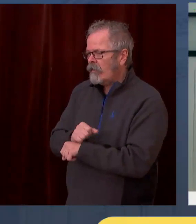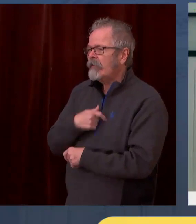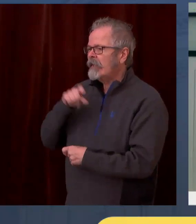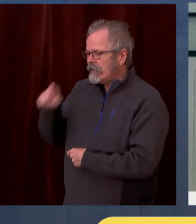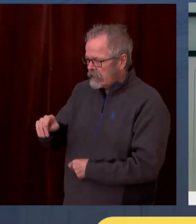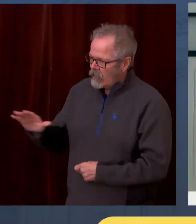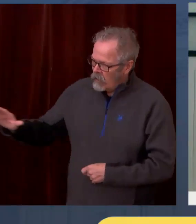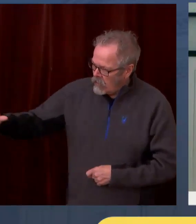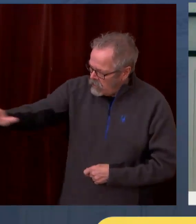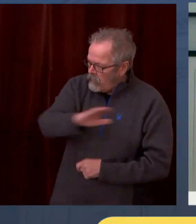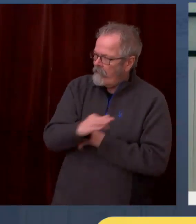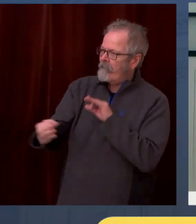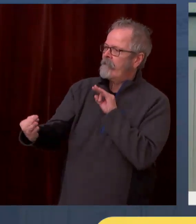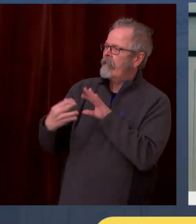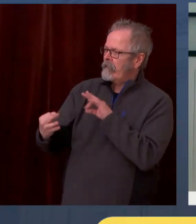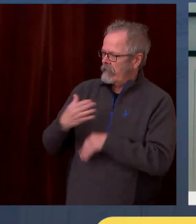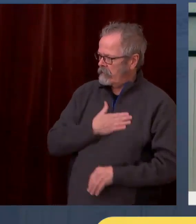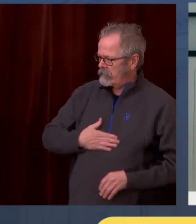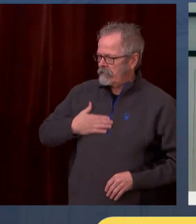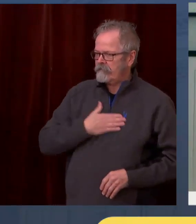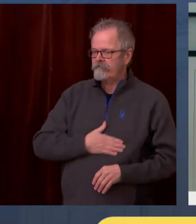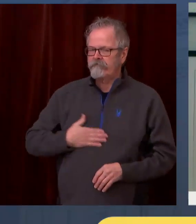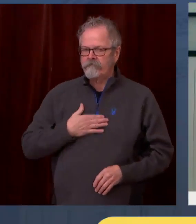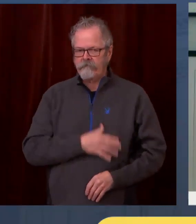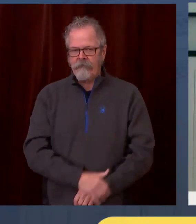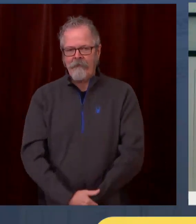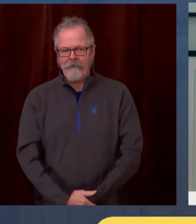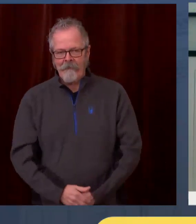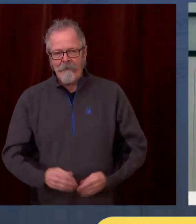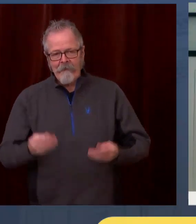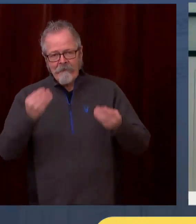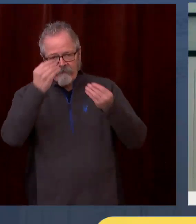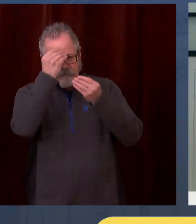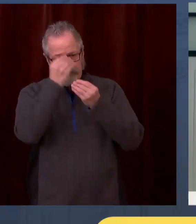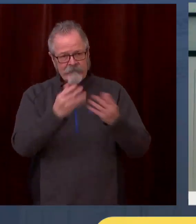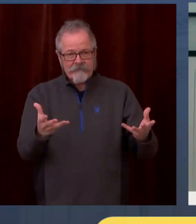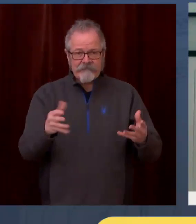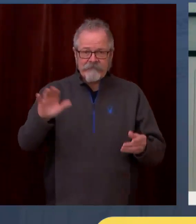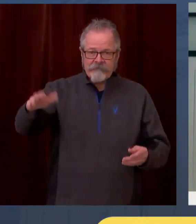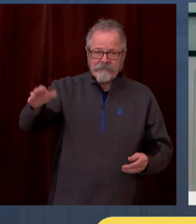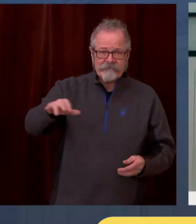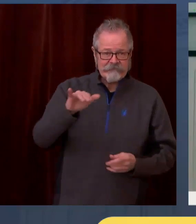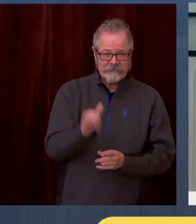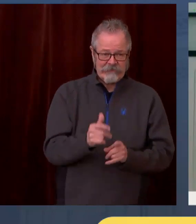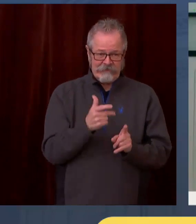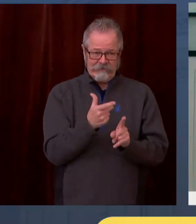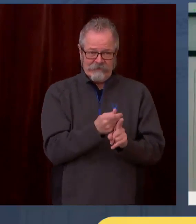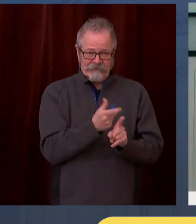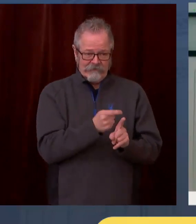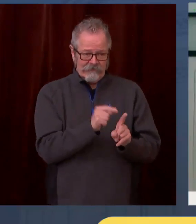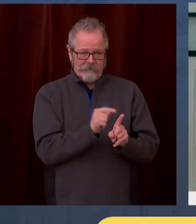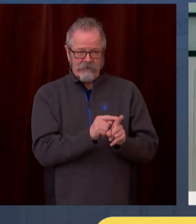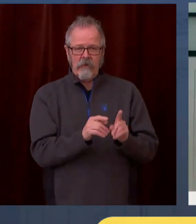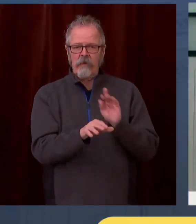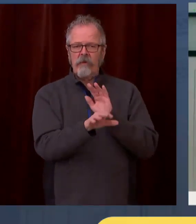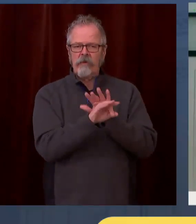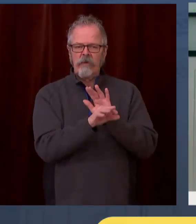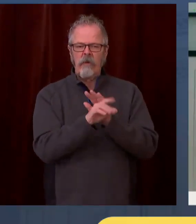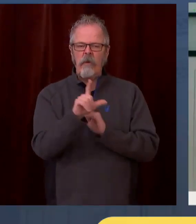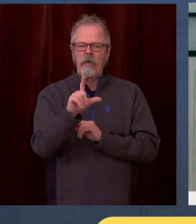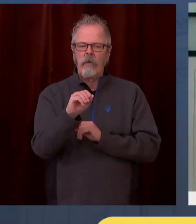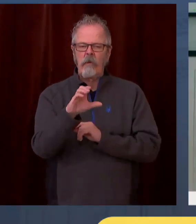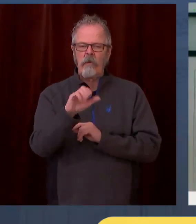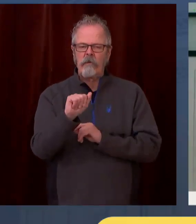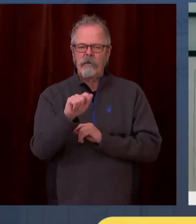locator tool. And in fact, one of the key areas is the more we can get the federal pharmacies to provide